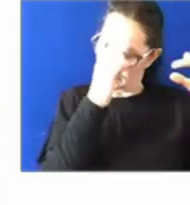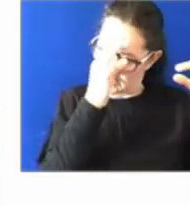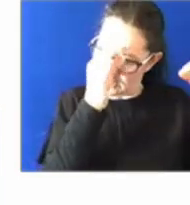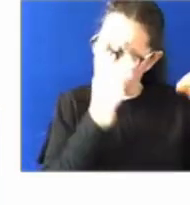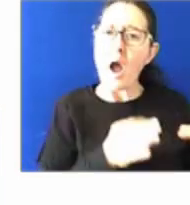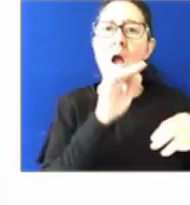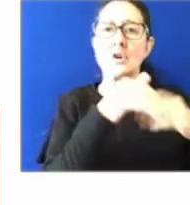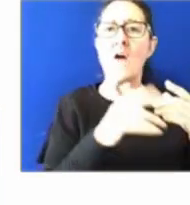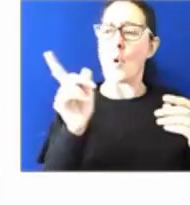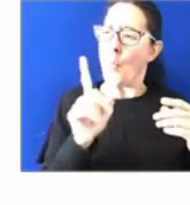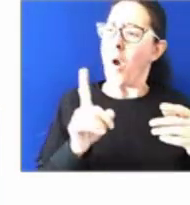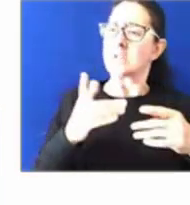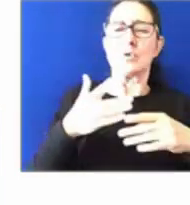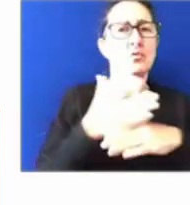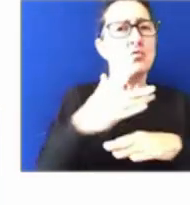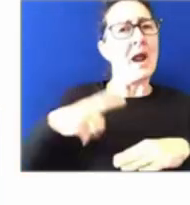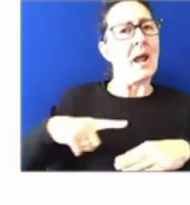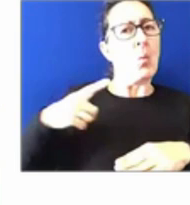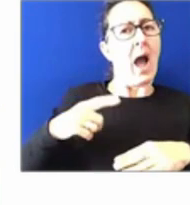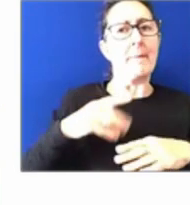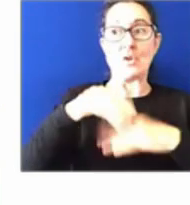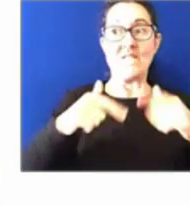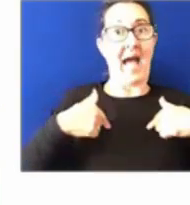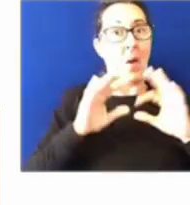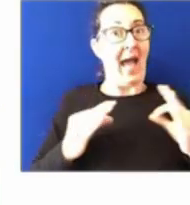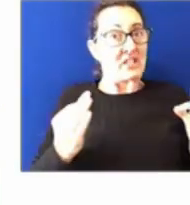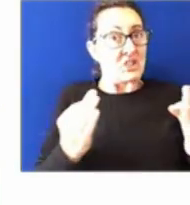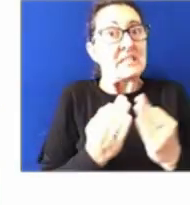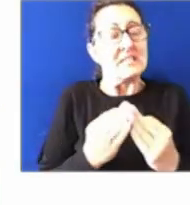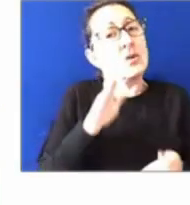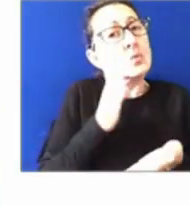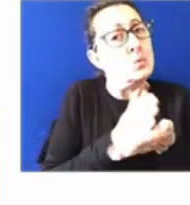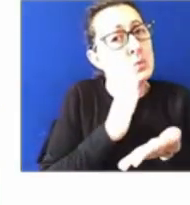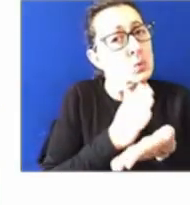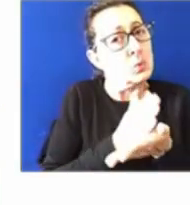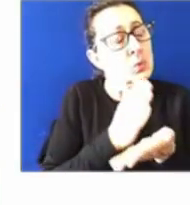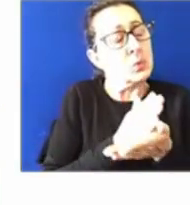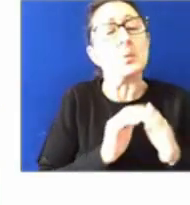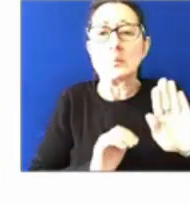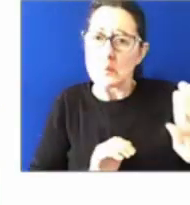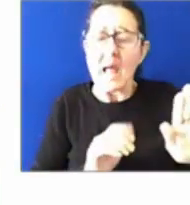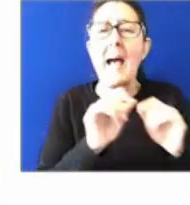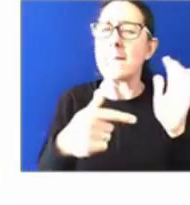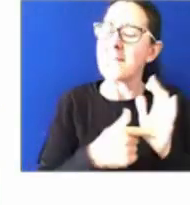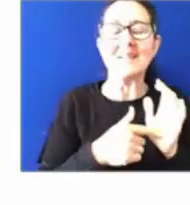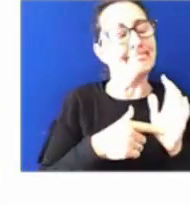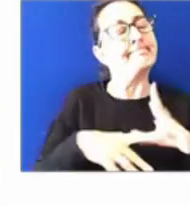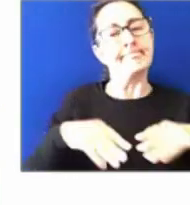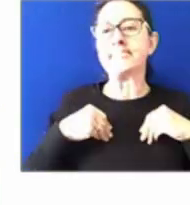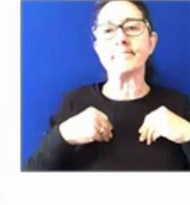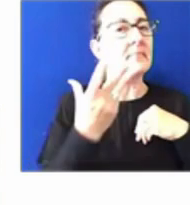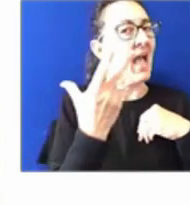agency in a competitive labour market, there is no doubt there's a compelling case to support greater